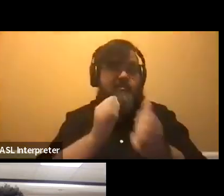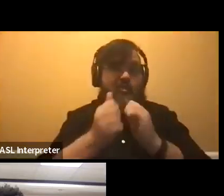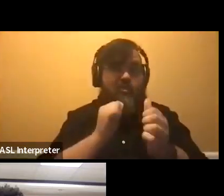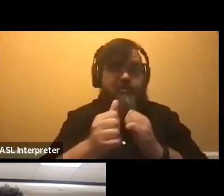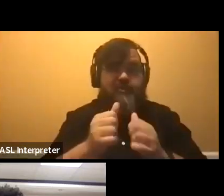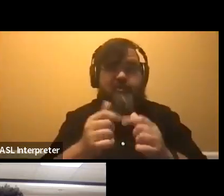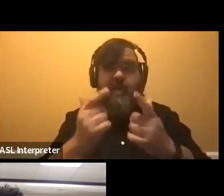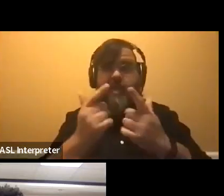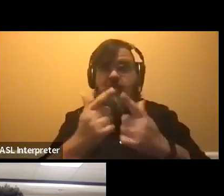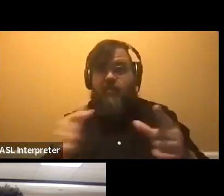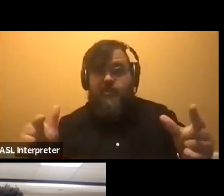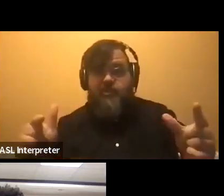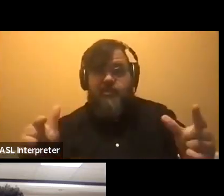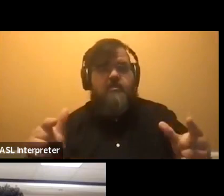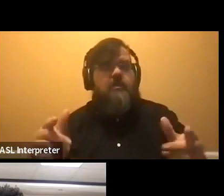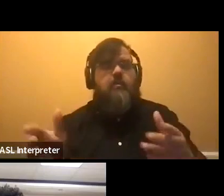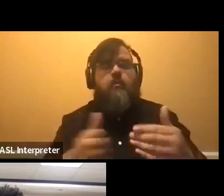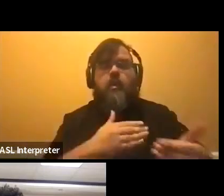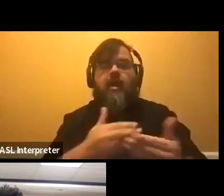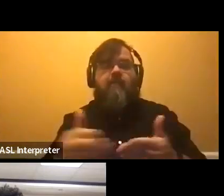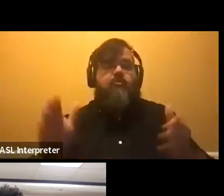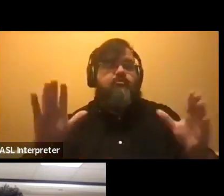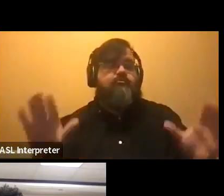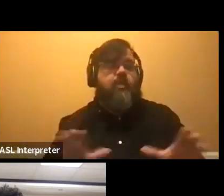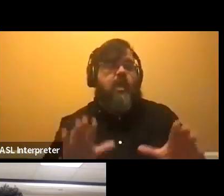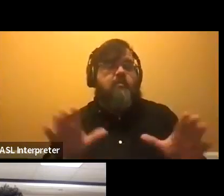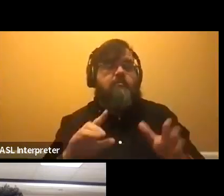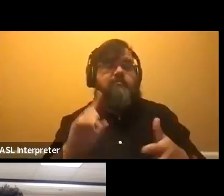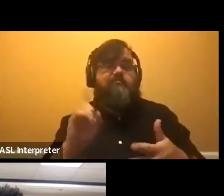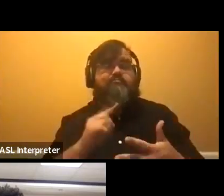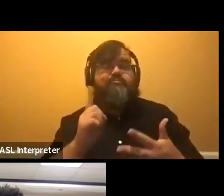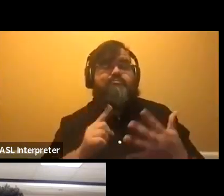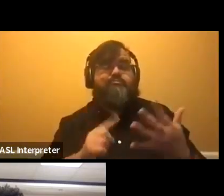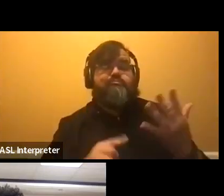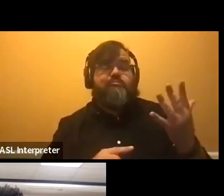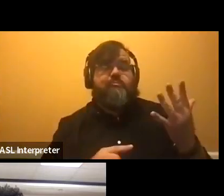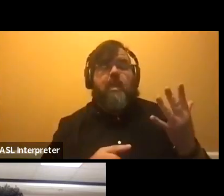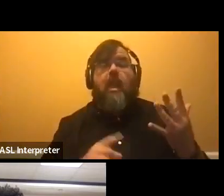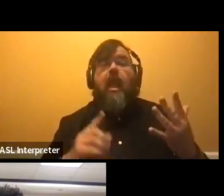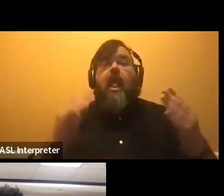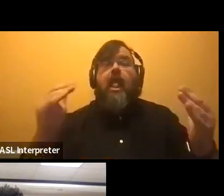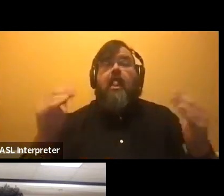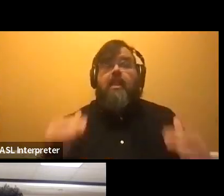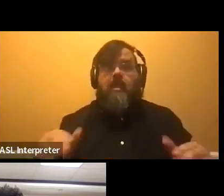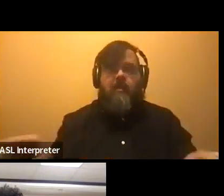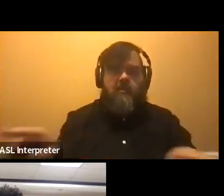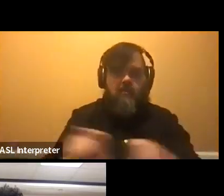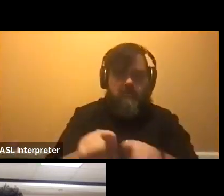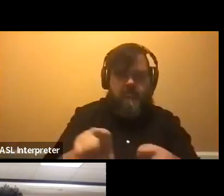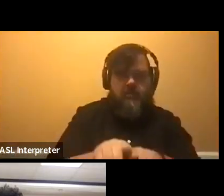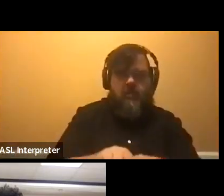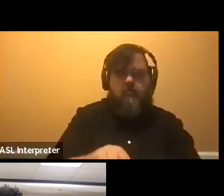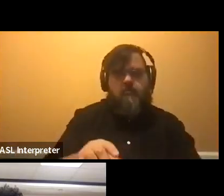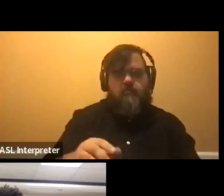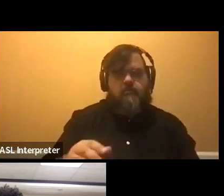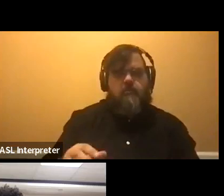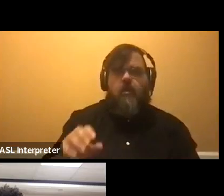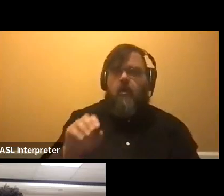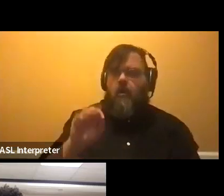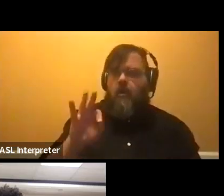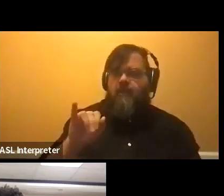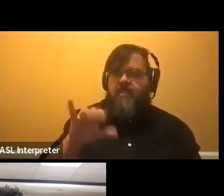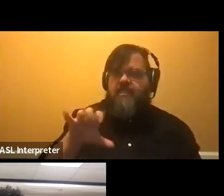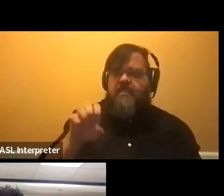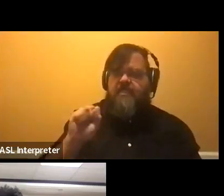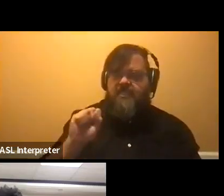um, what, whatever you've done in all of these arenas. Um, and then also offices that you may have held